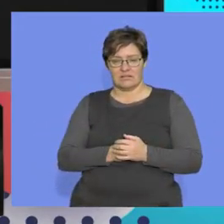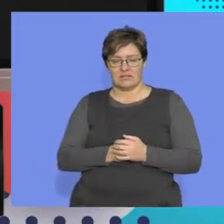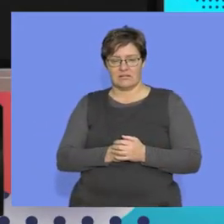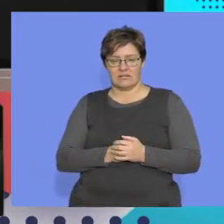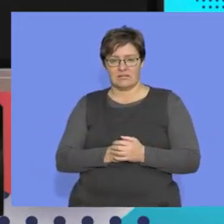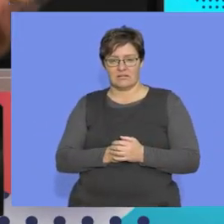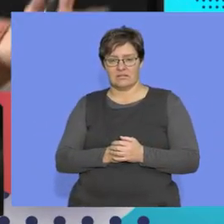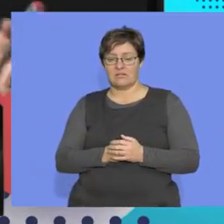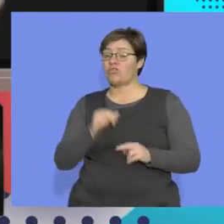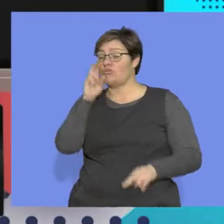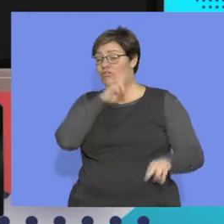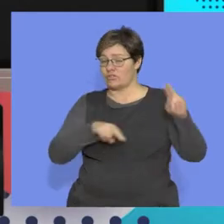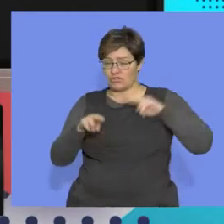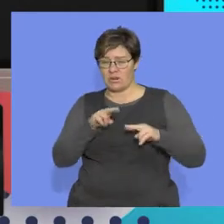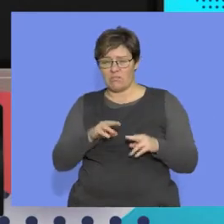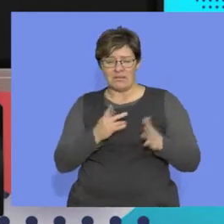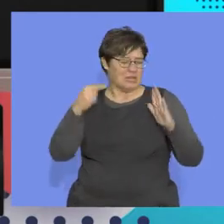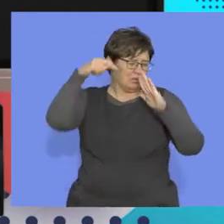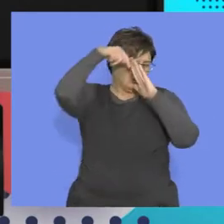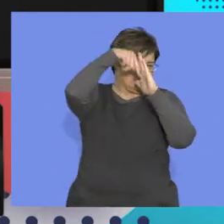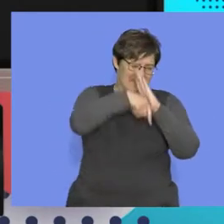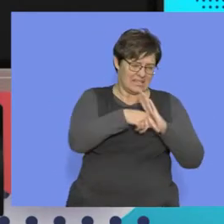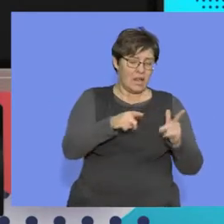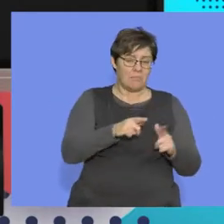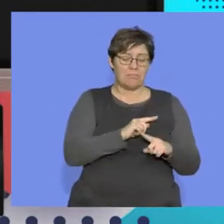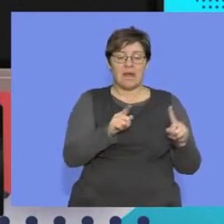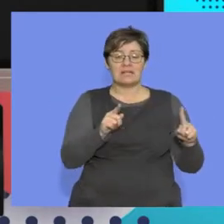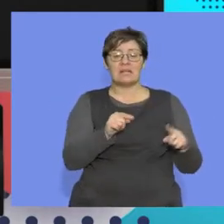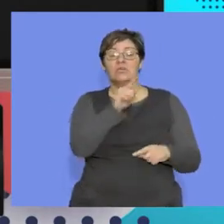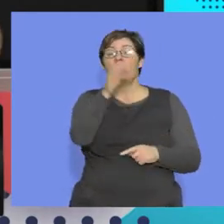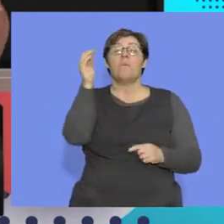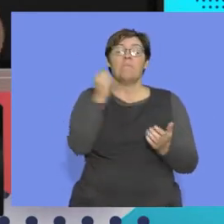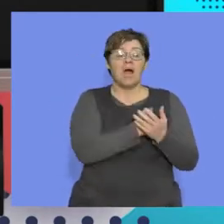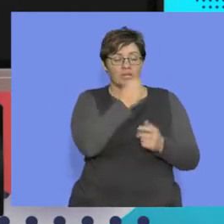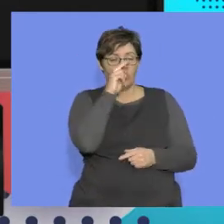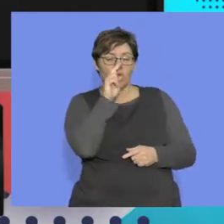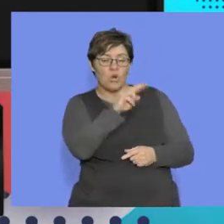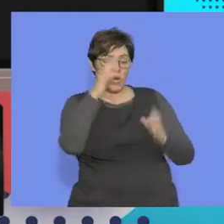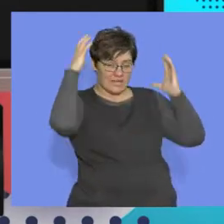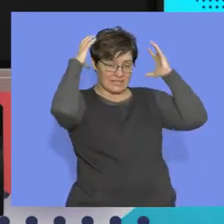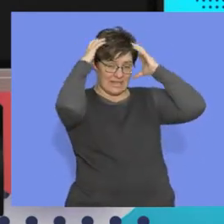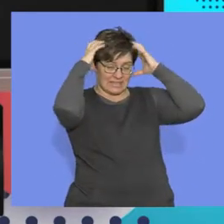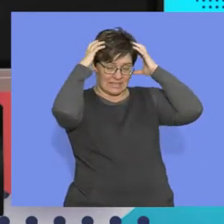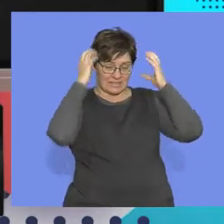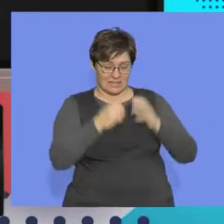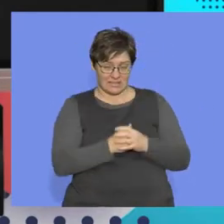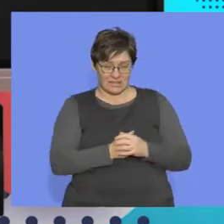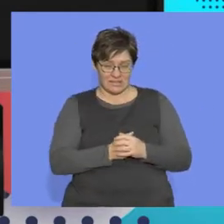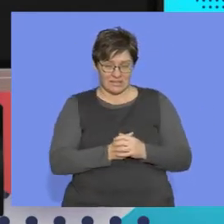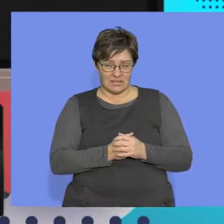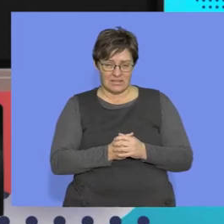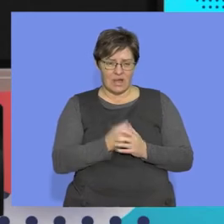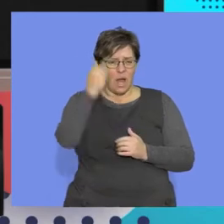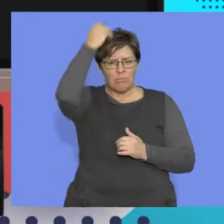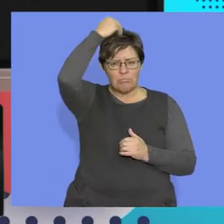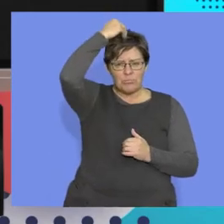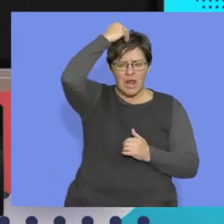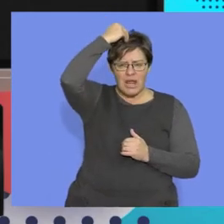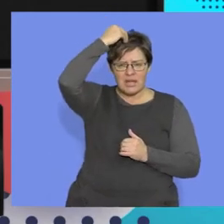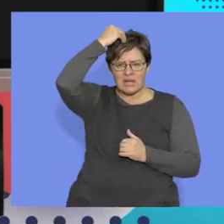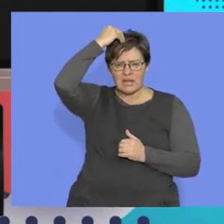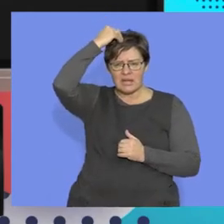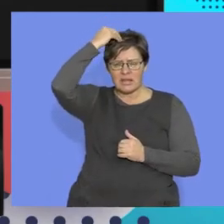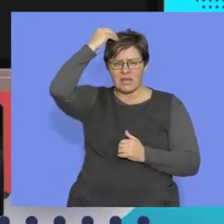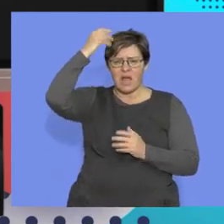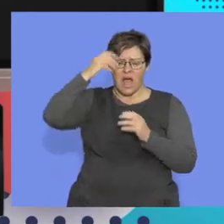you guys, as I said, this is a revision, so I don't want to get too much detail. You need to look at the skeleton. How did the